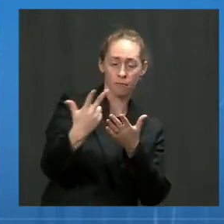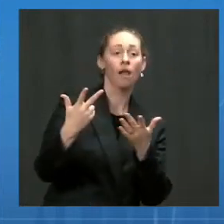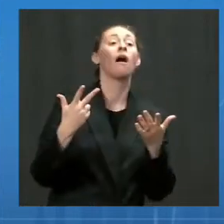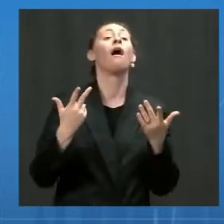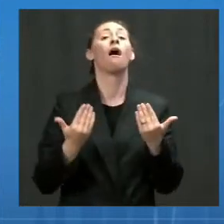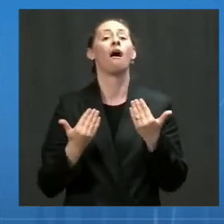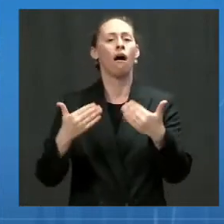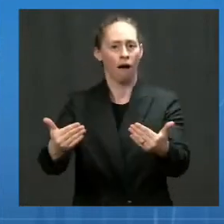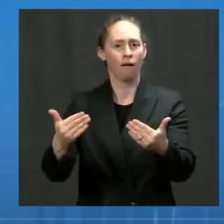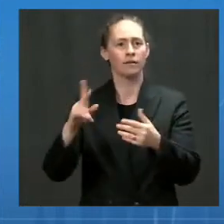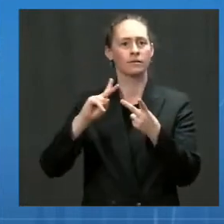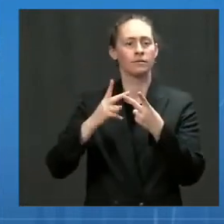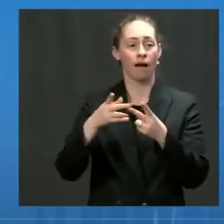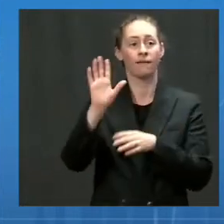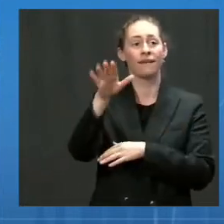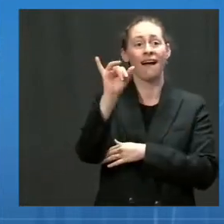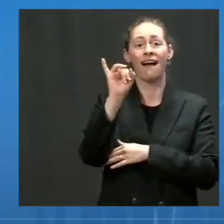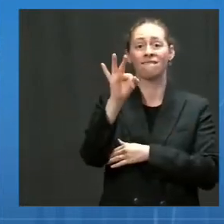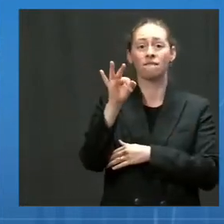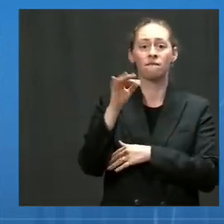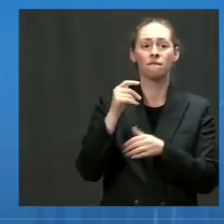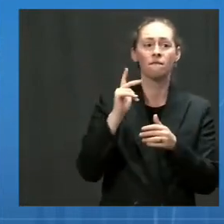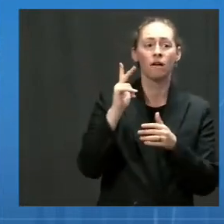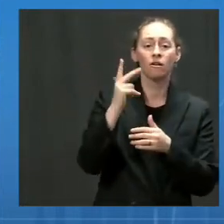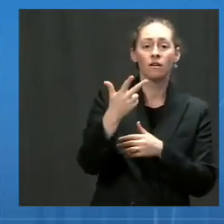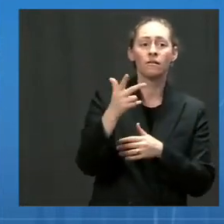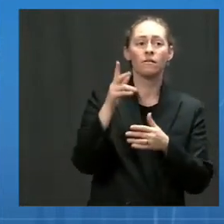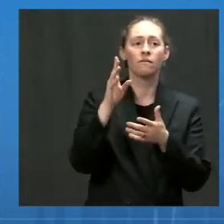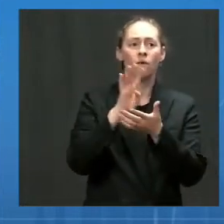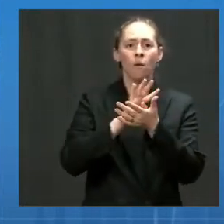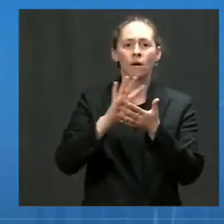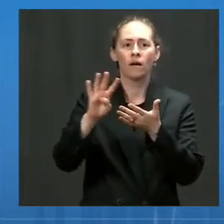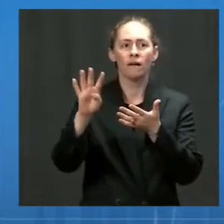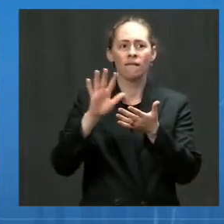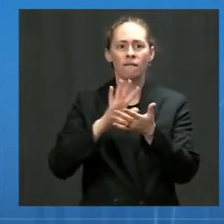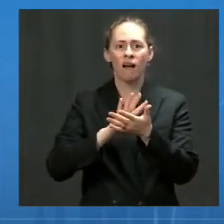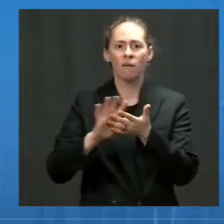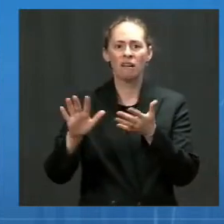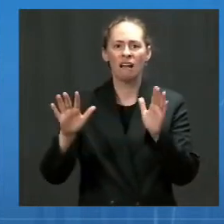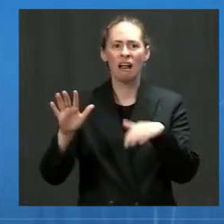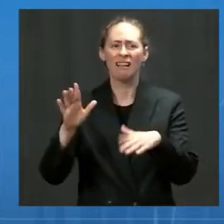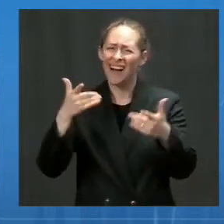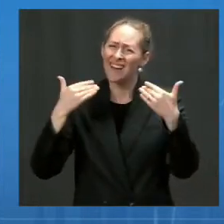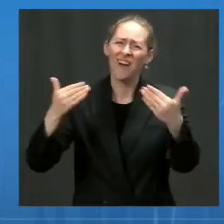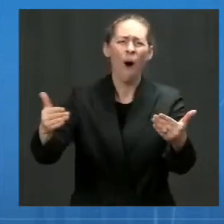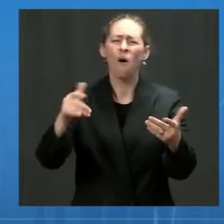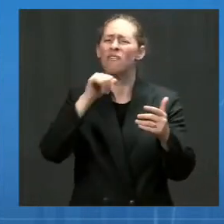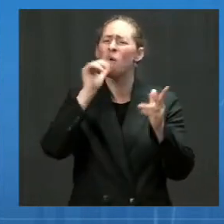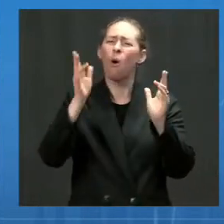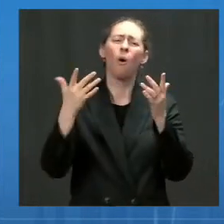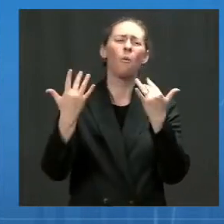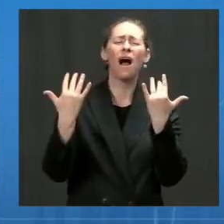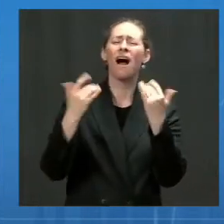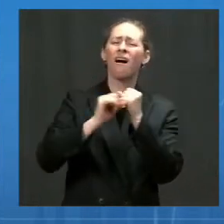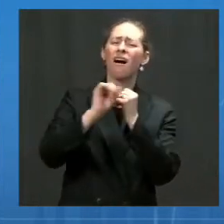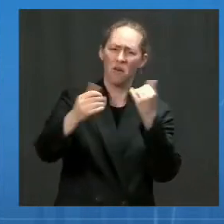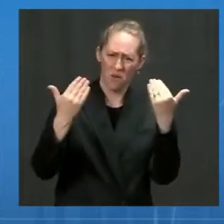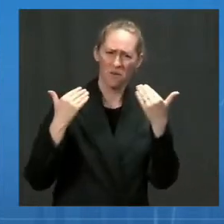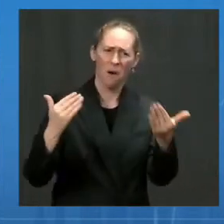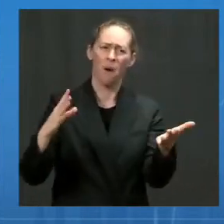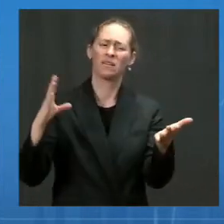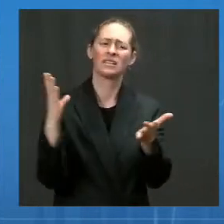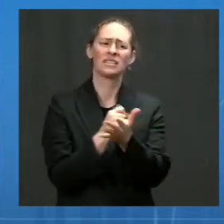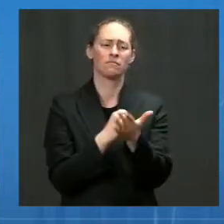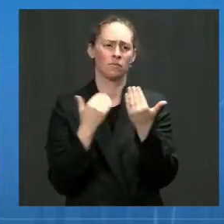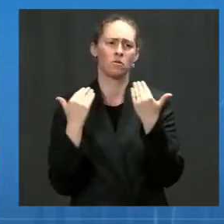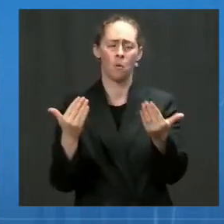to reiterate there is no bad time to get your second shot. Do it for yourself, your family, and for your community.